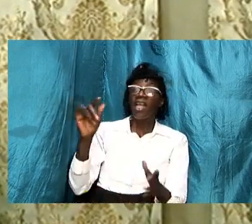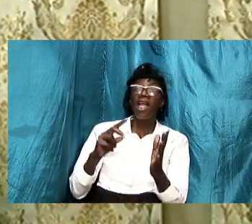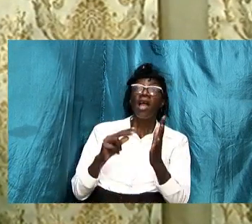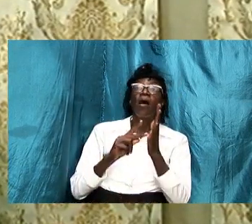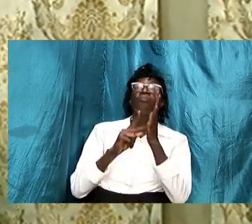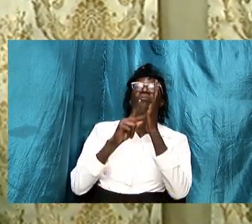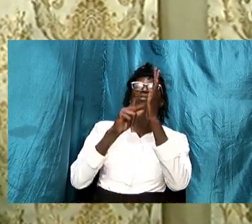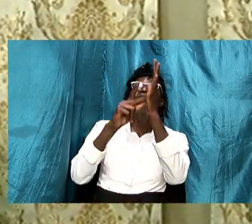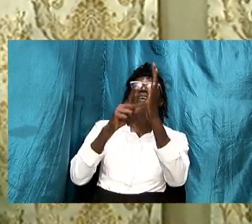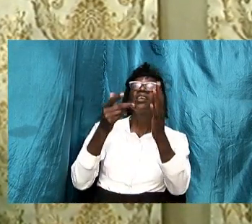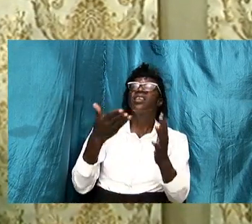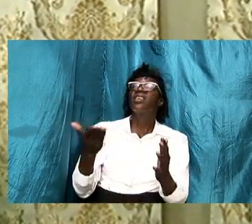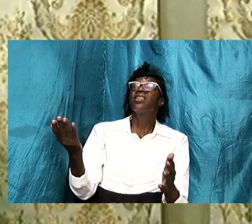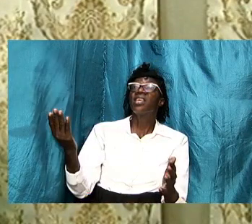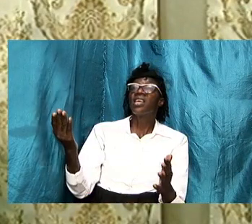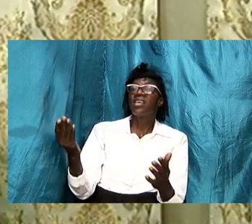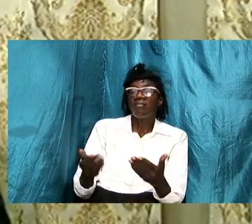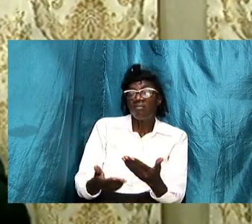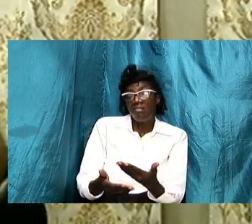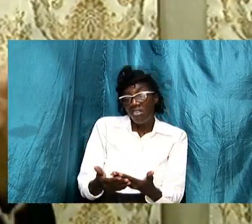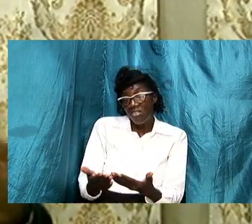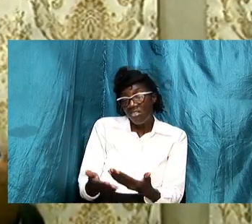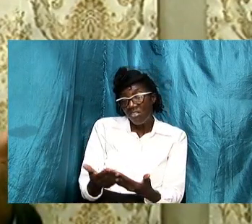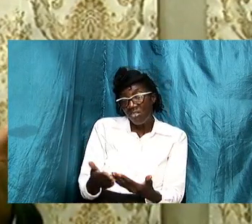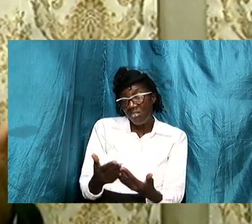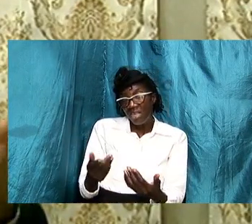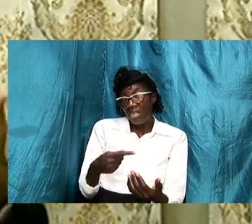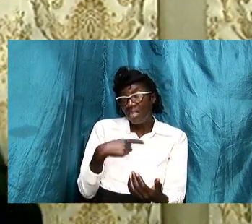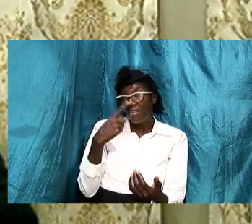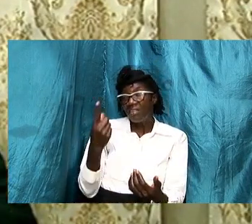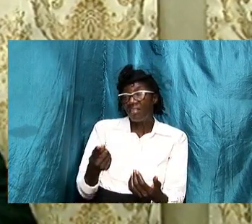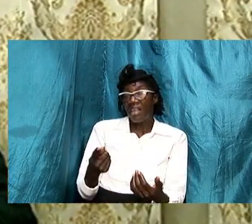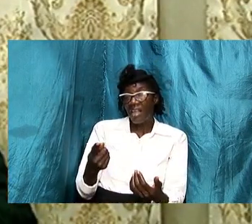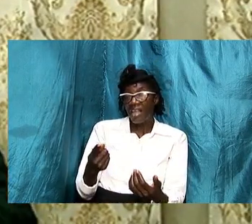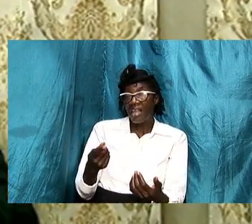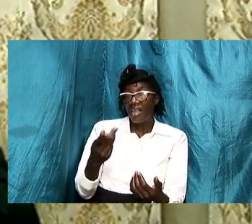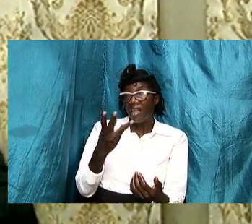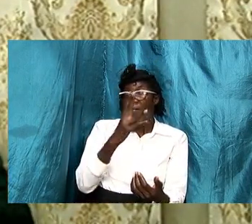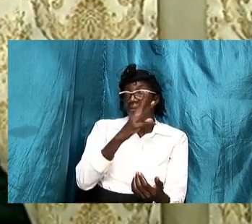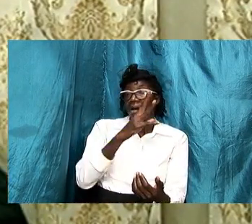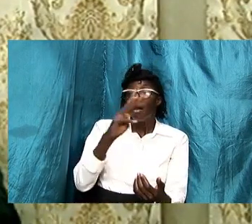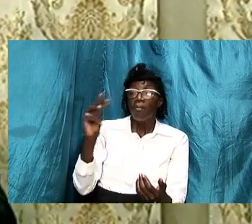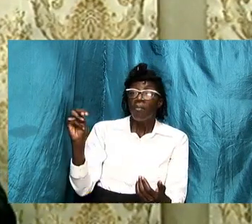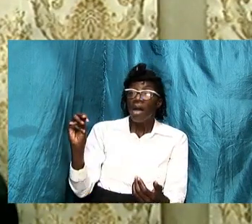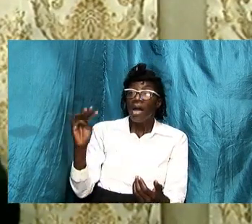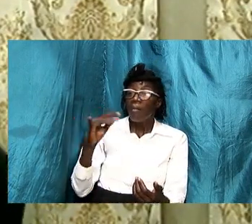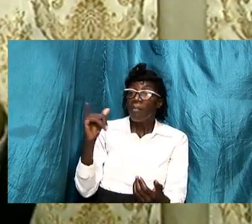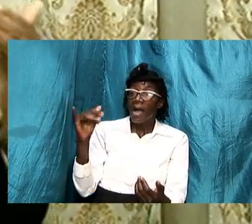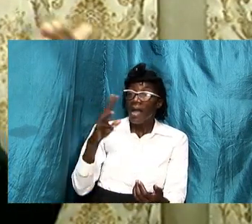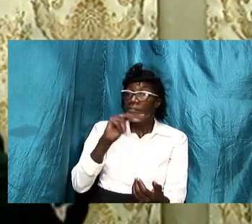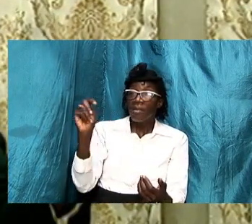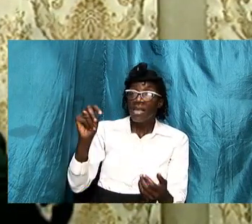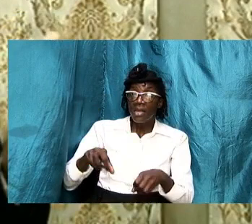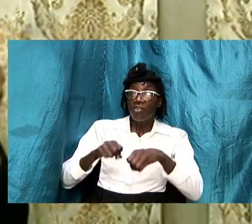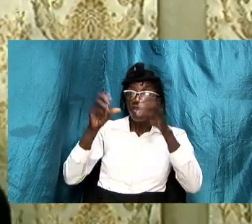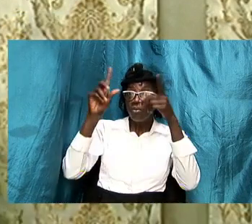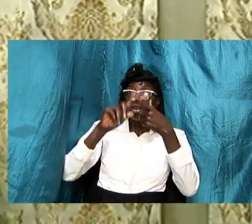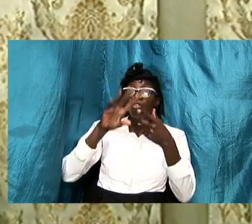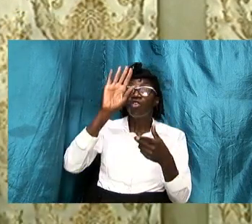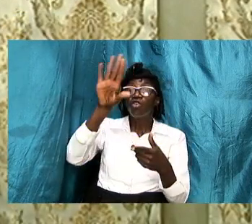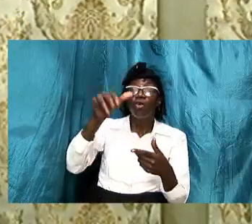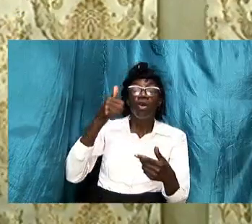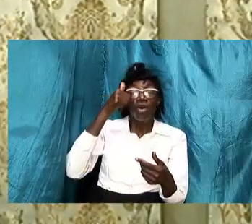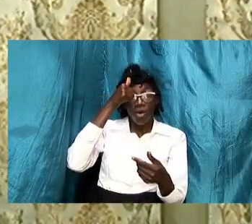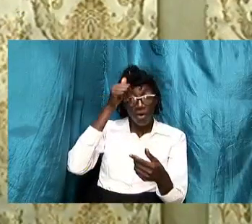subtly saying by being submissive to your husband as ephesians chapter